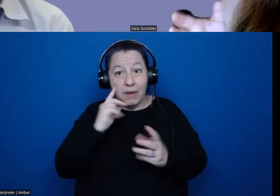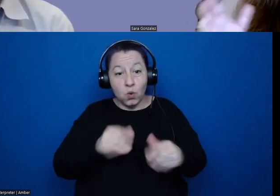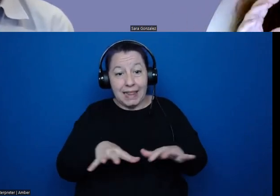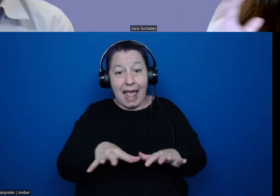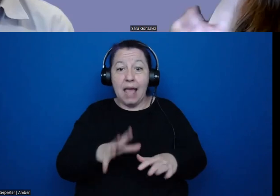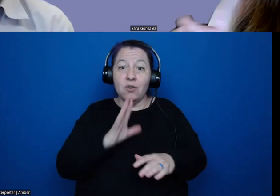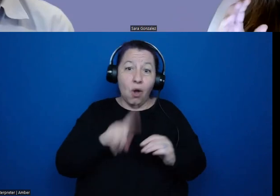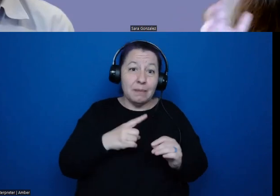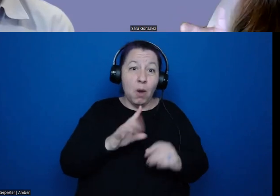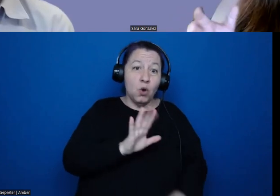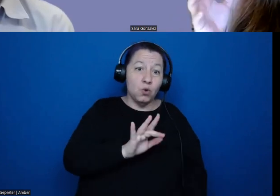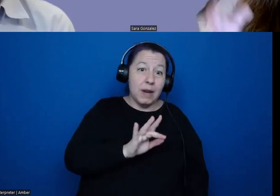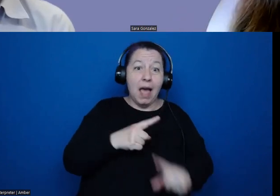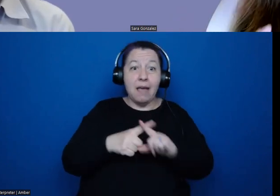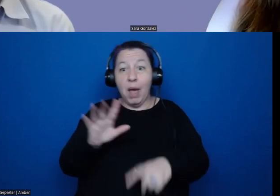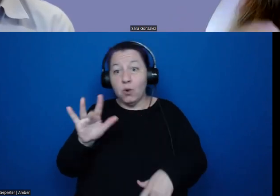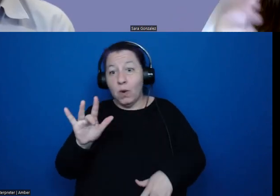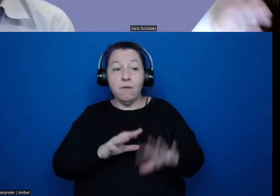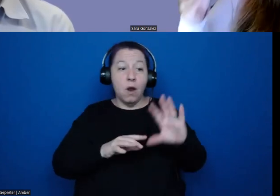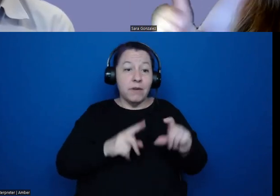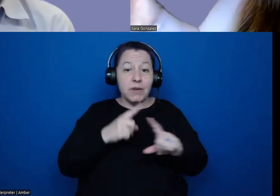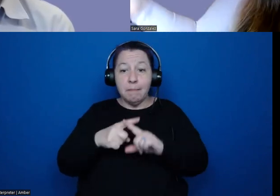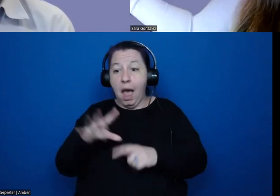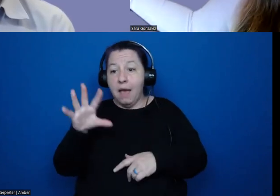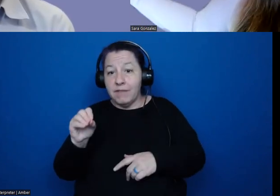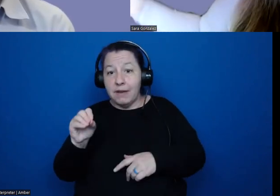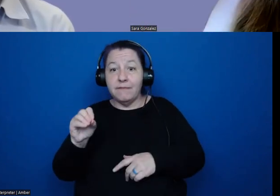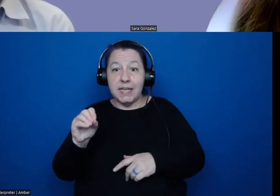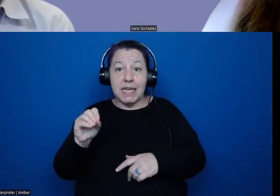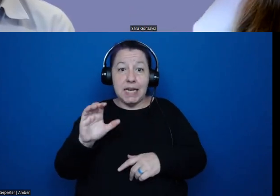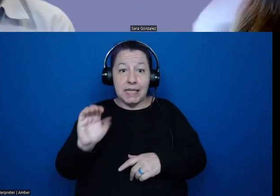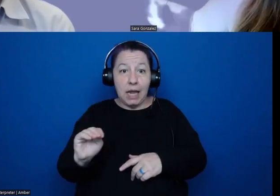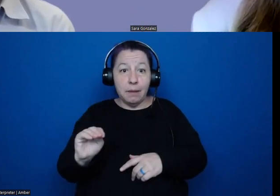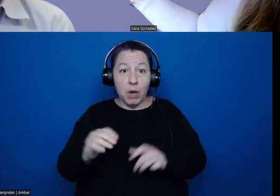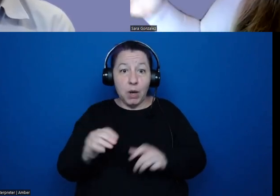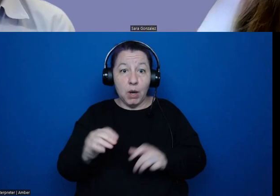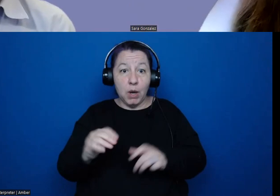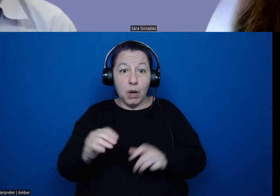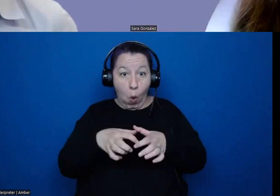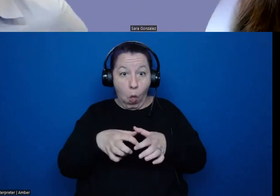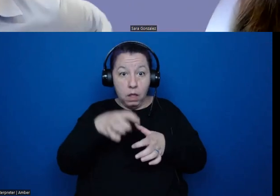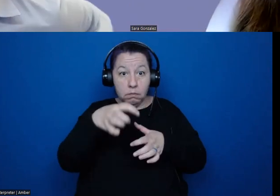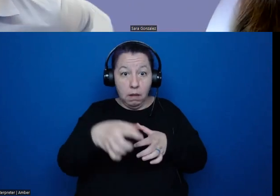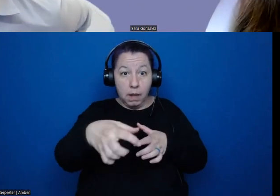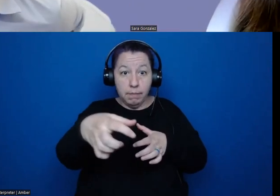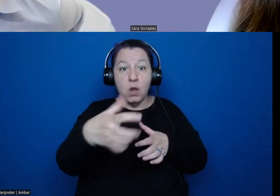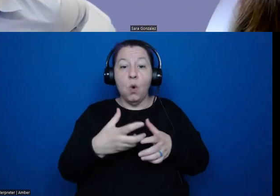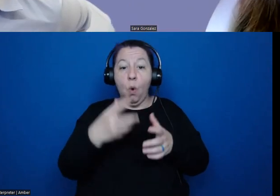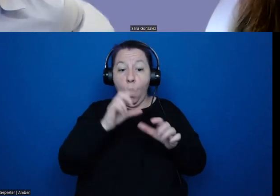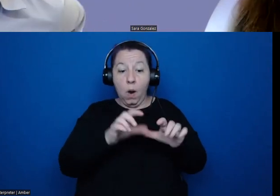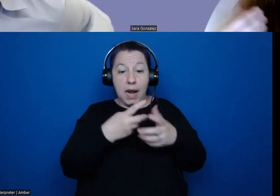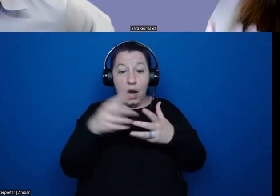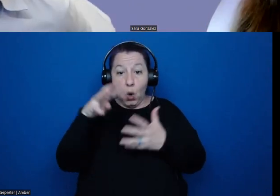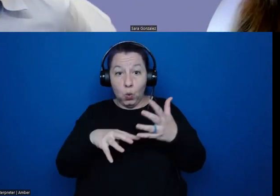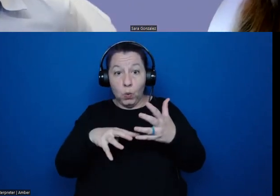by 25 or 50 by 50 centimeter hole placed systematically in a line and, you know, or in a grid pattern across the site.